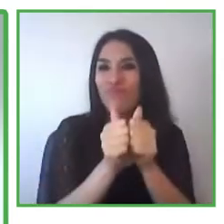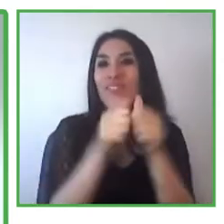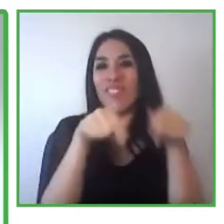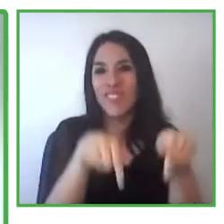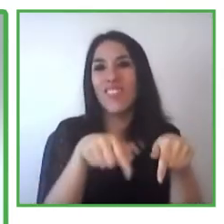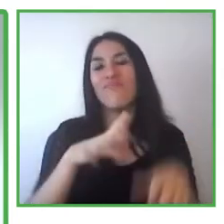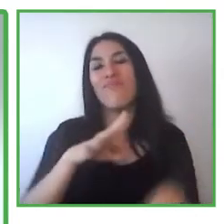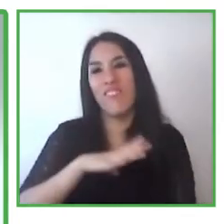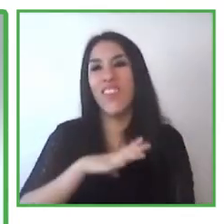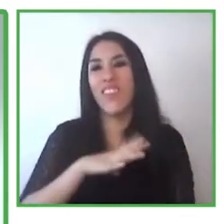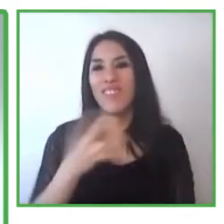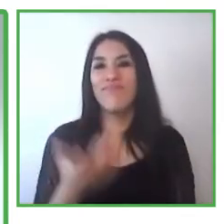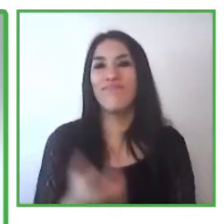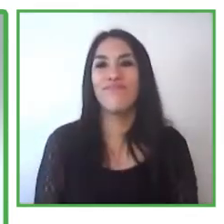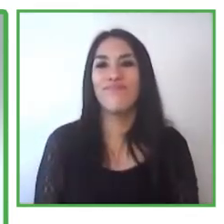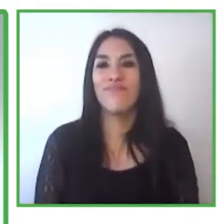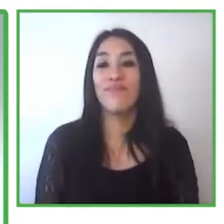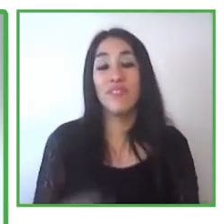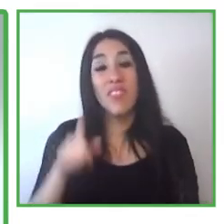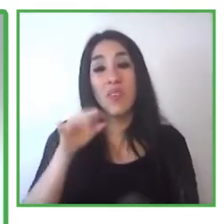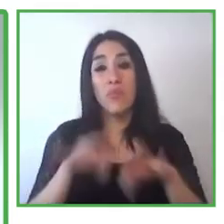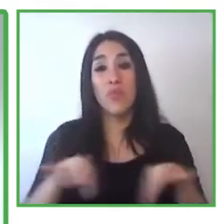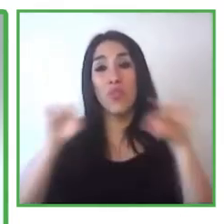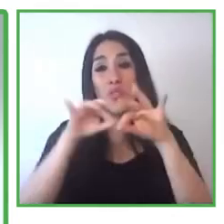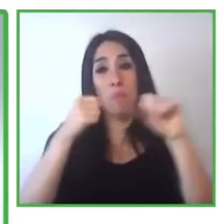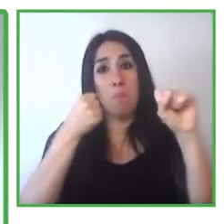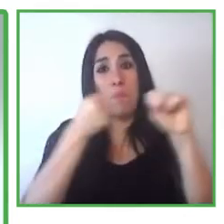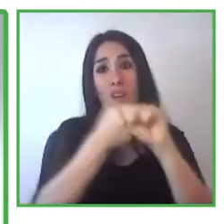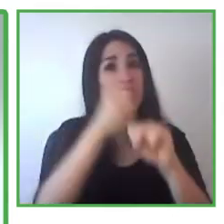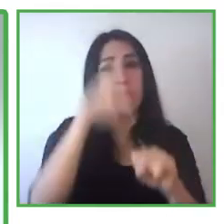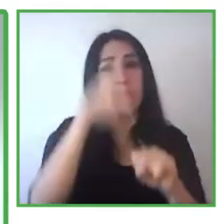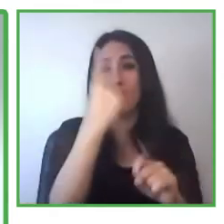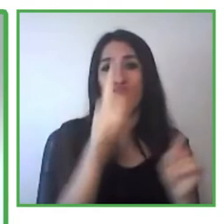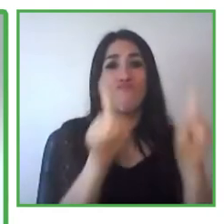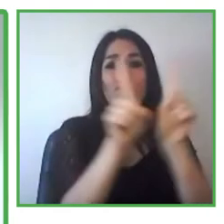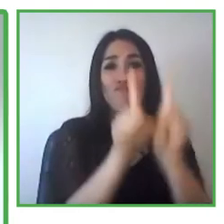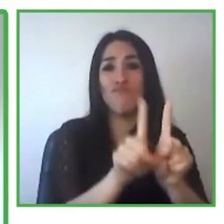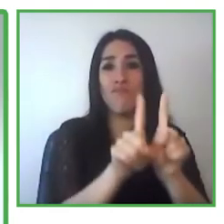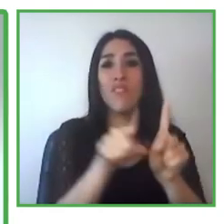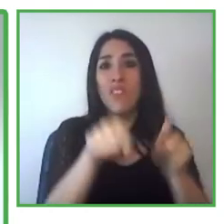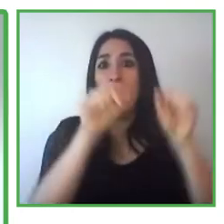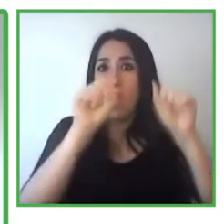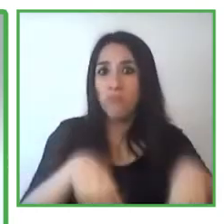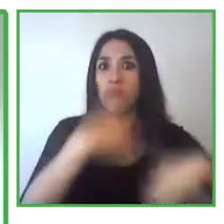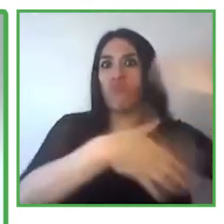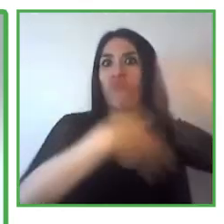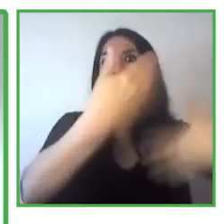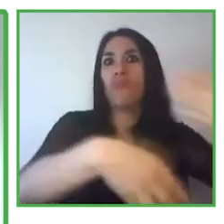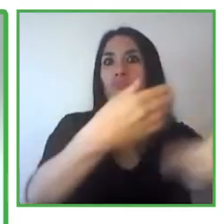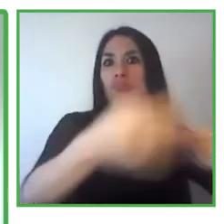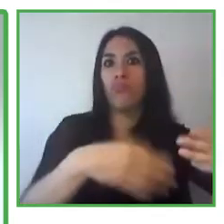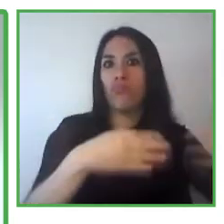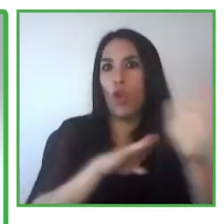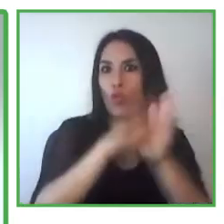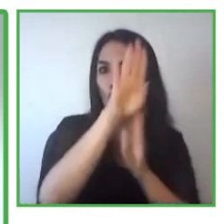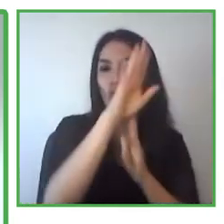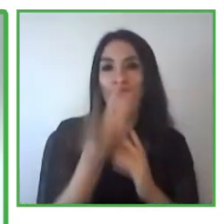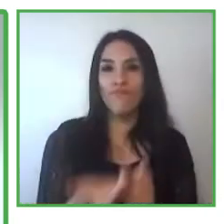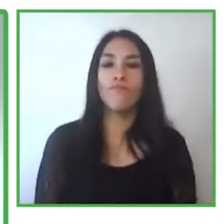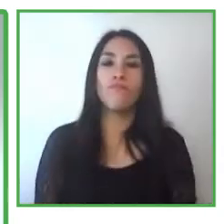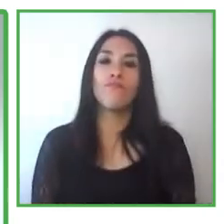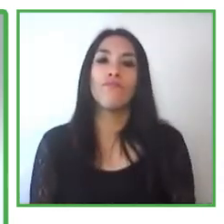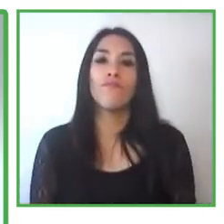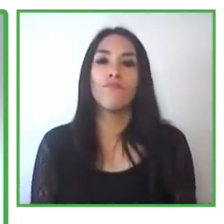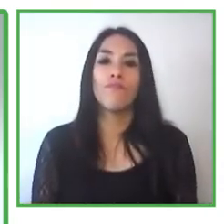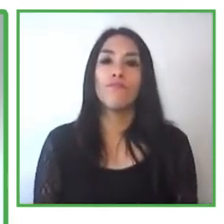to develop the desire, when, how